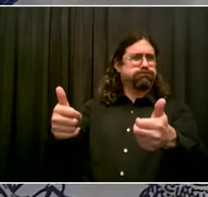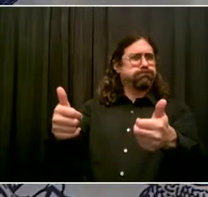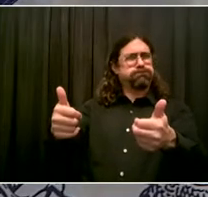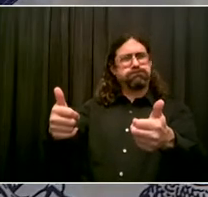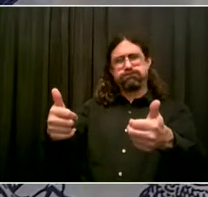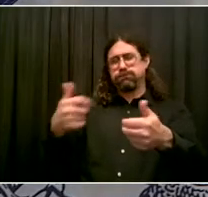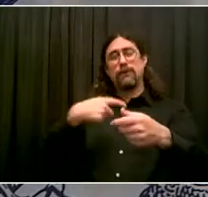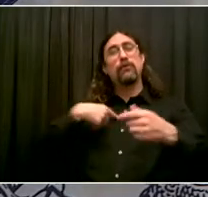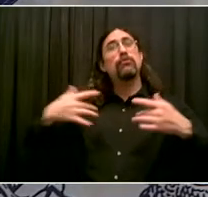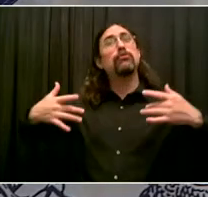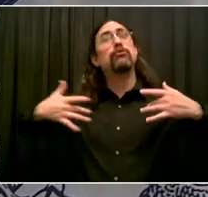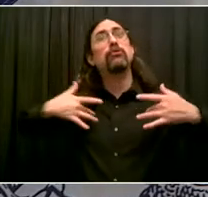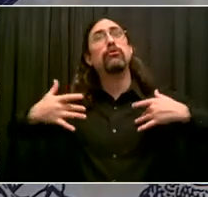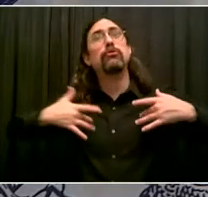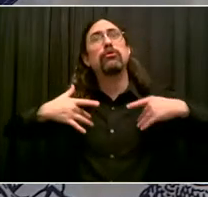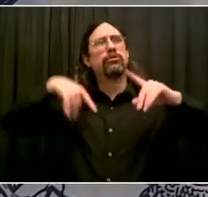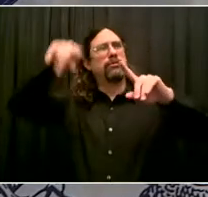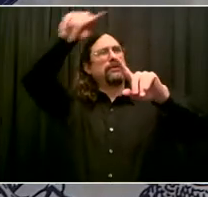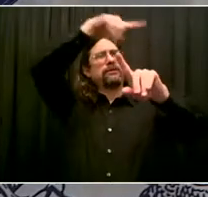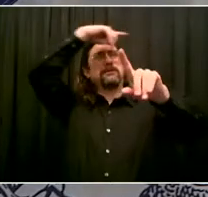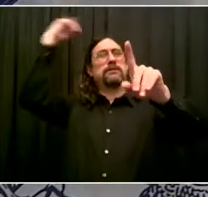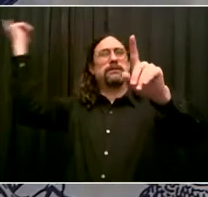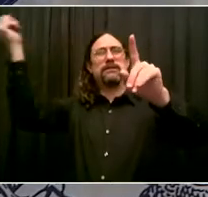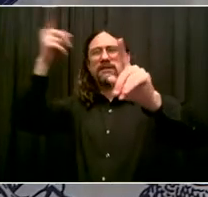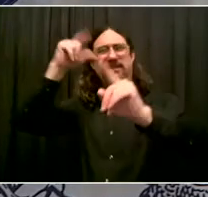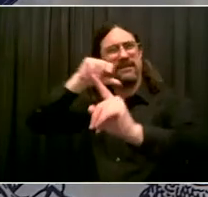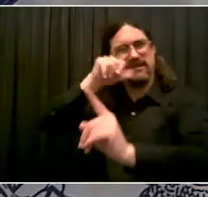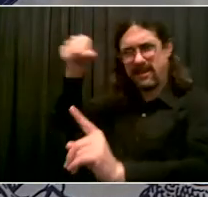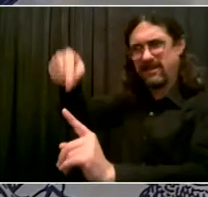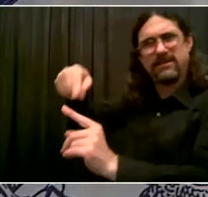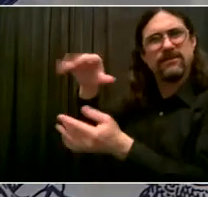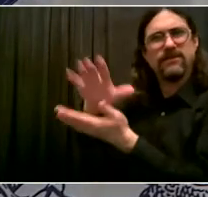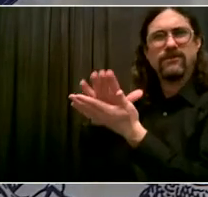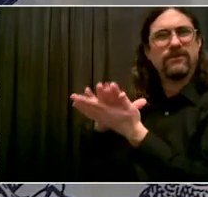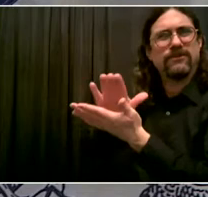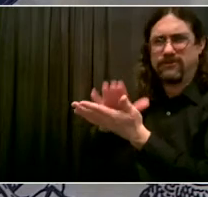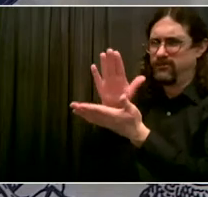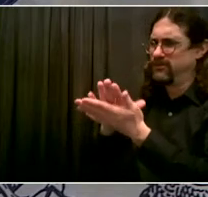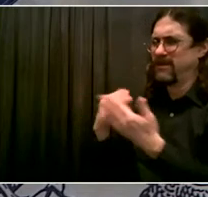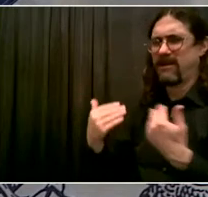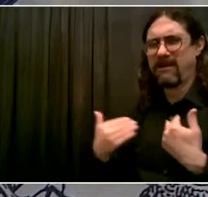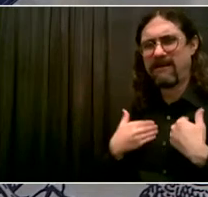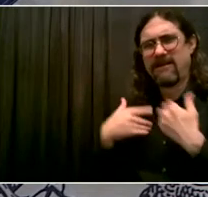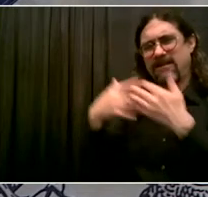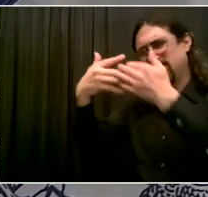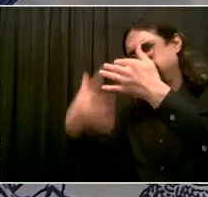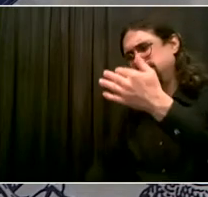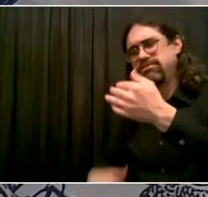vaccinated. Go ahead. Last question for today goes to Alan Villafania from Telemundo.